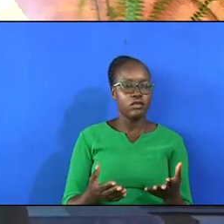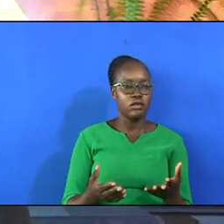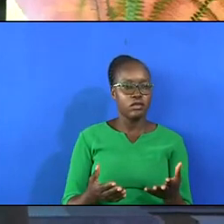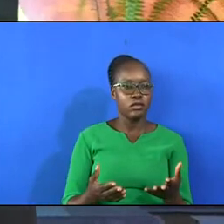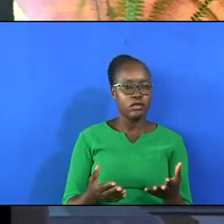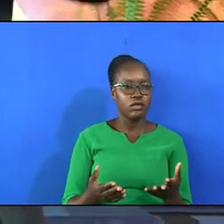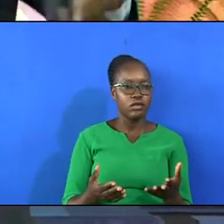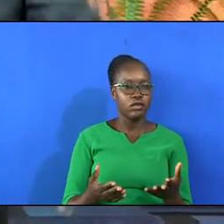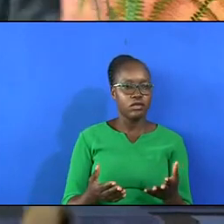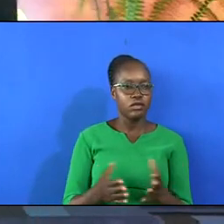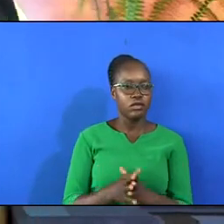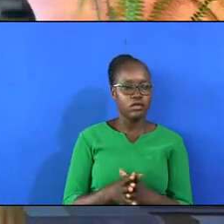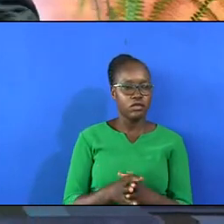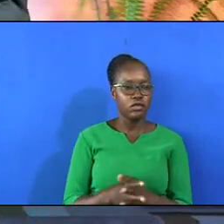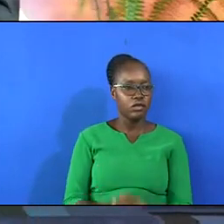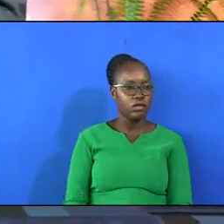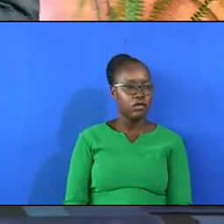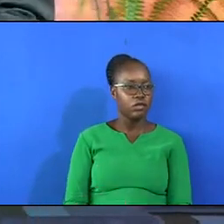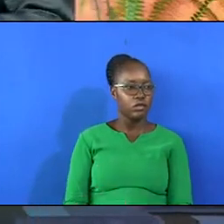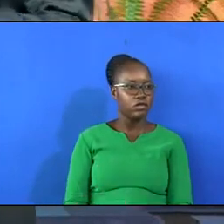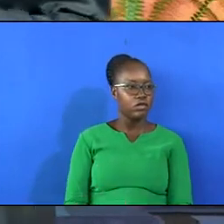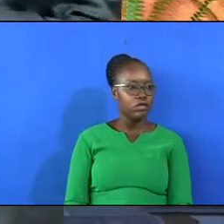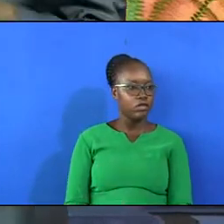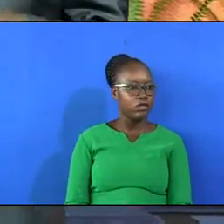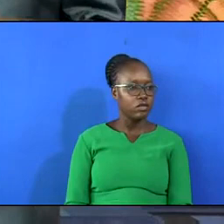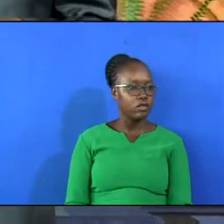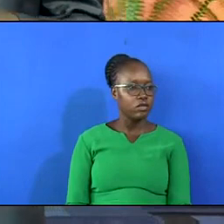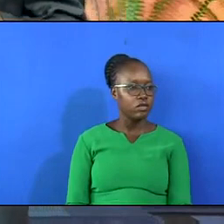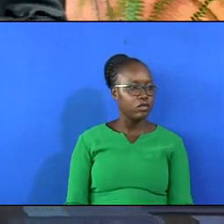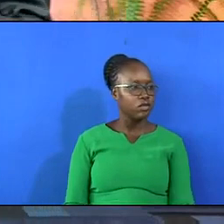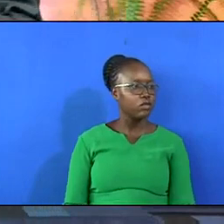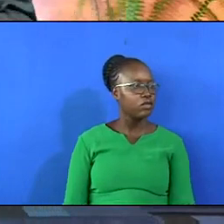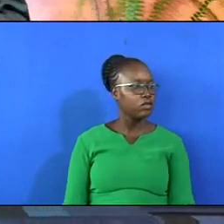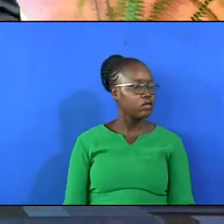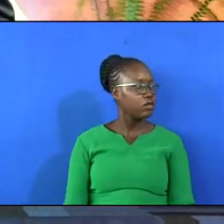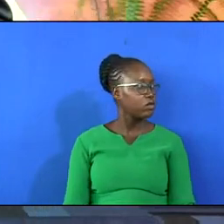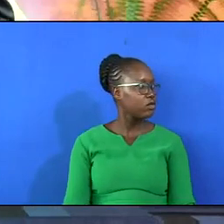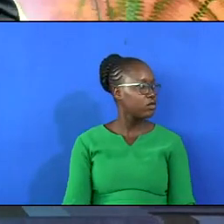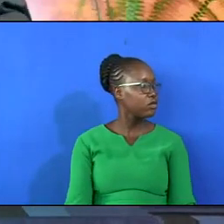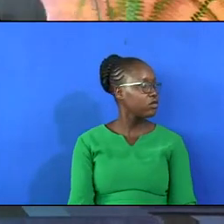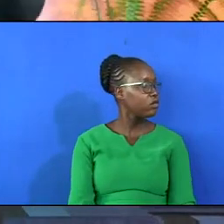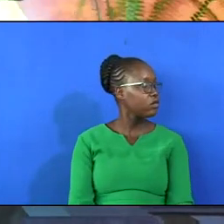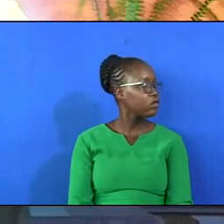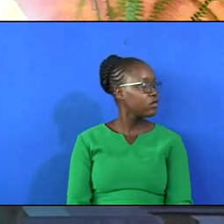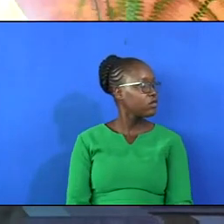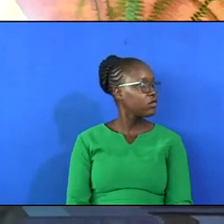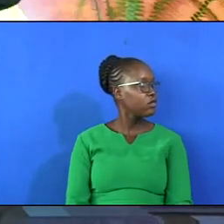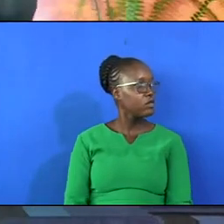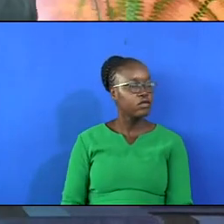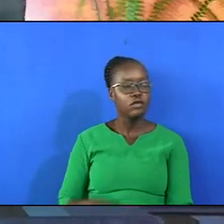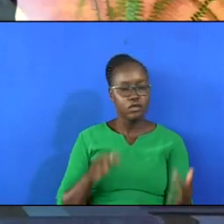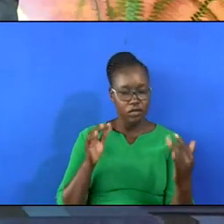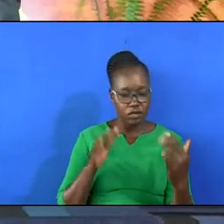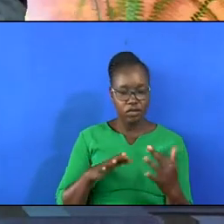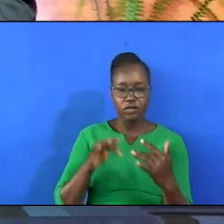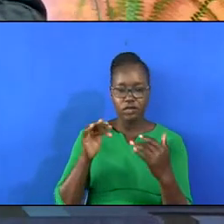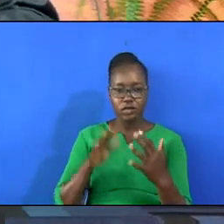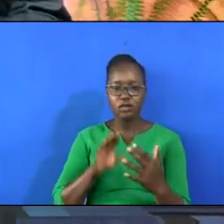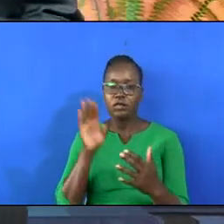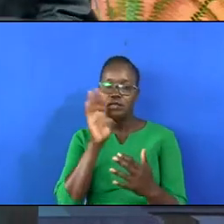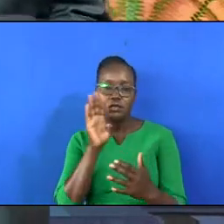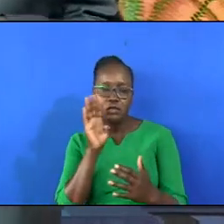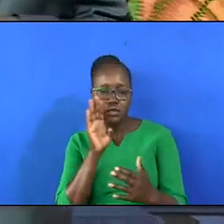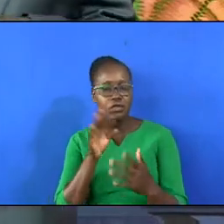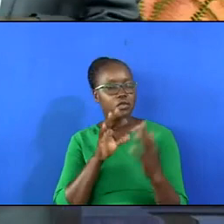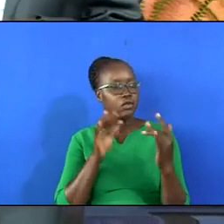and upholds him. And I want to let you know, war and the rumors of war are important,